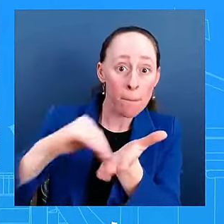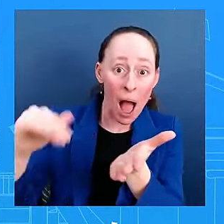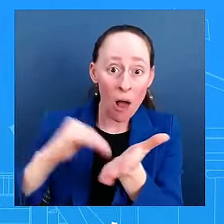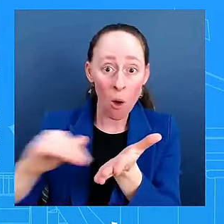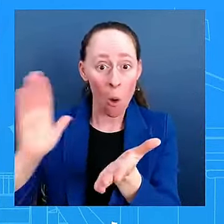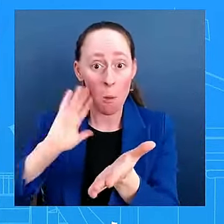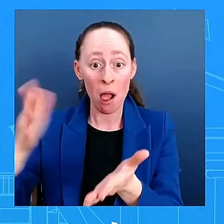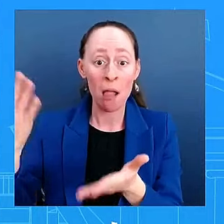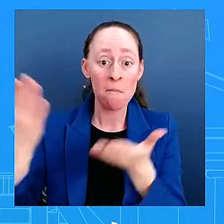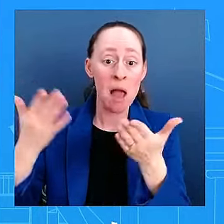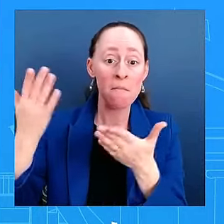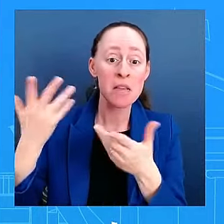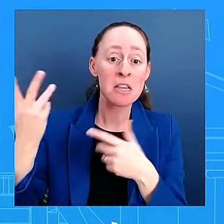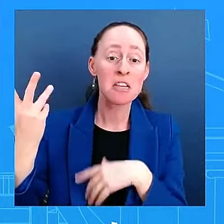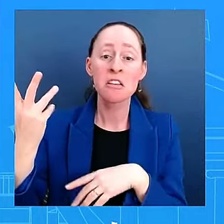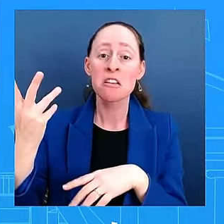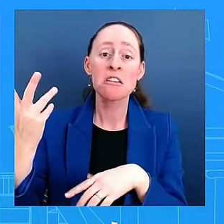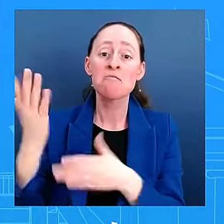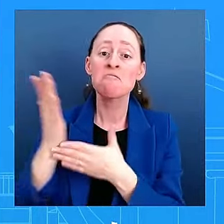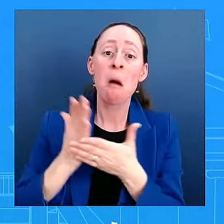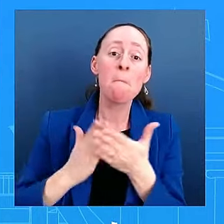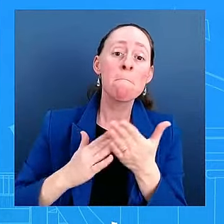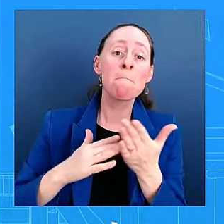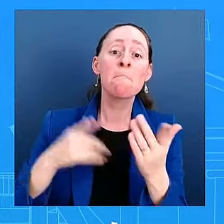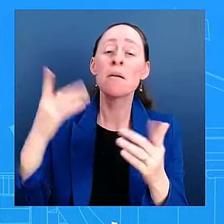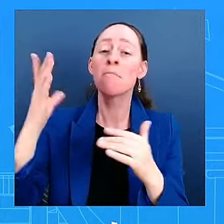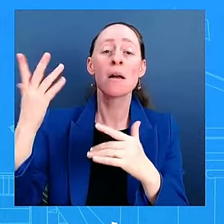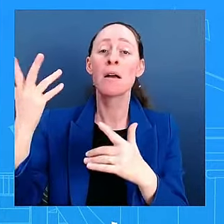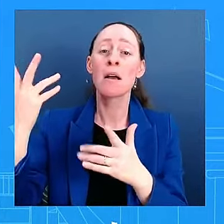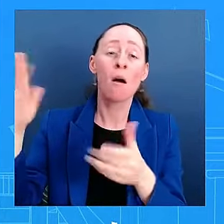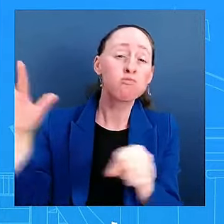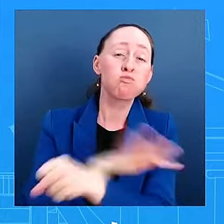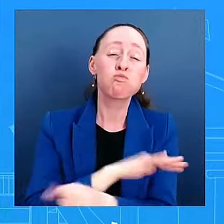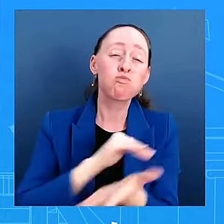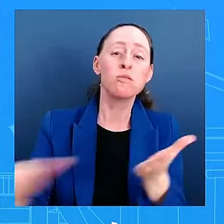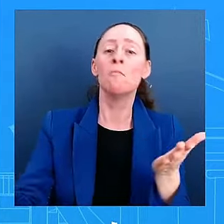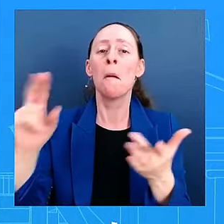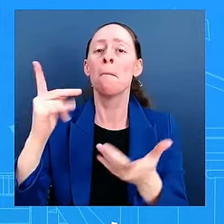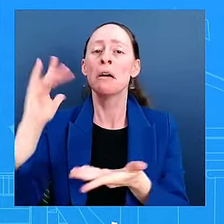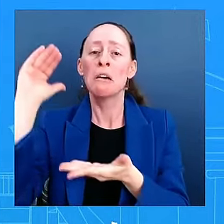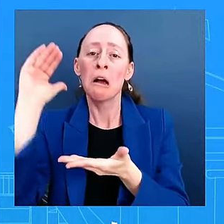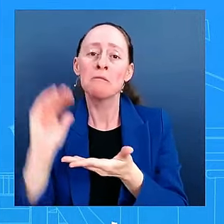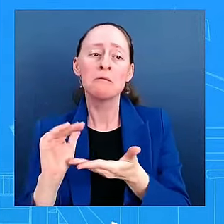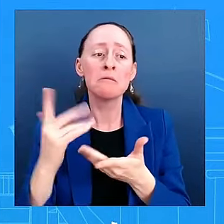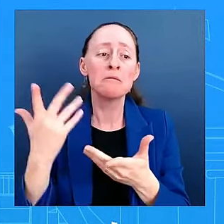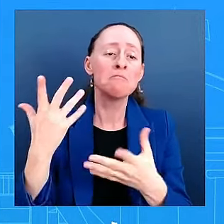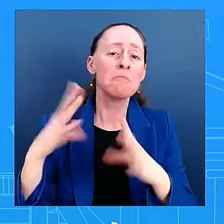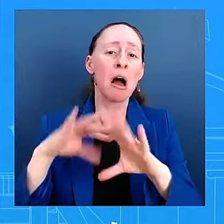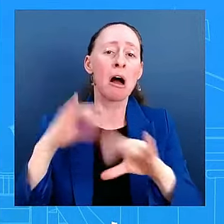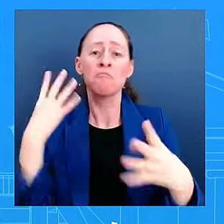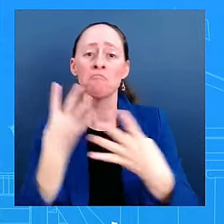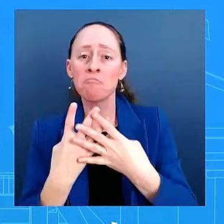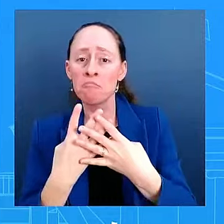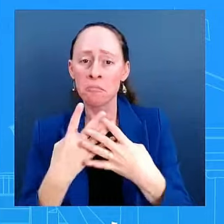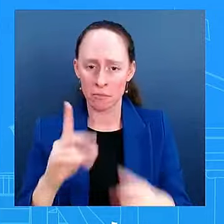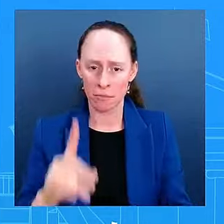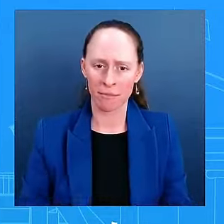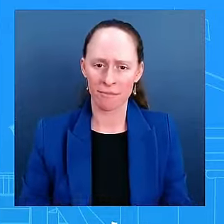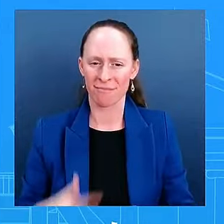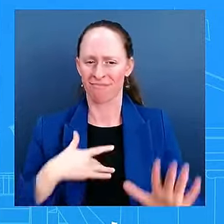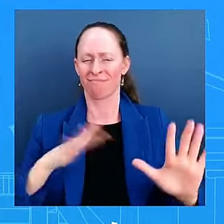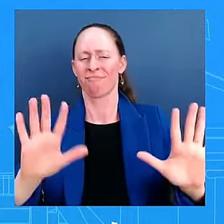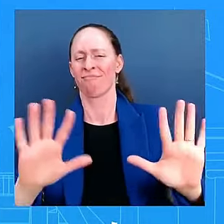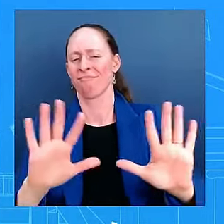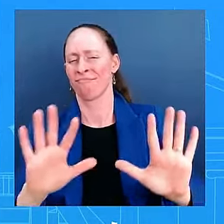talking about? Oh. No. No. I mean, we're not... That's not what we're going to do. You had said on Air Force One that